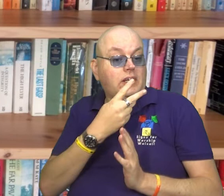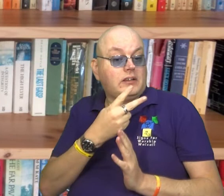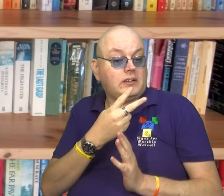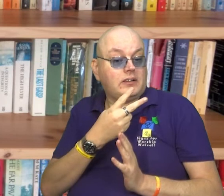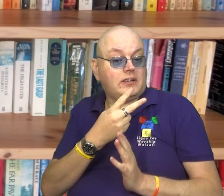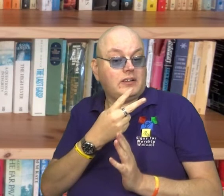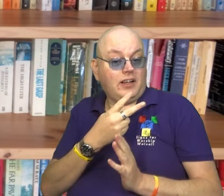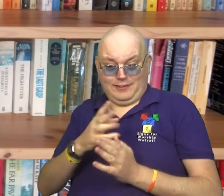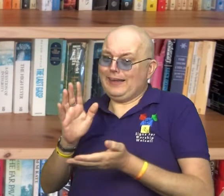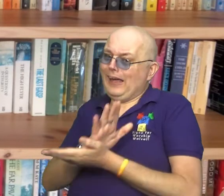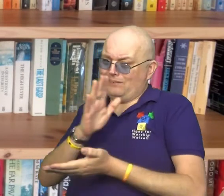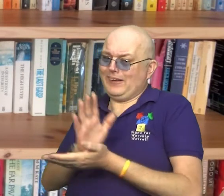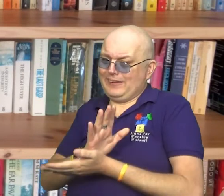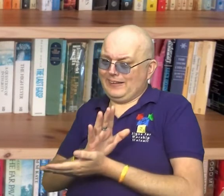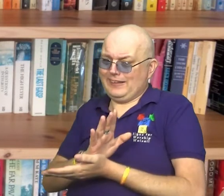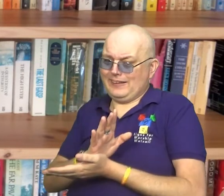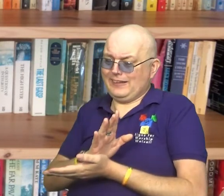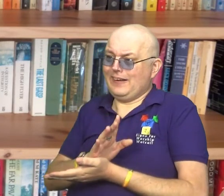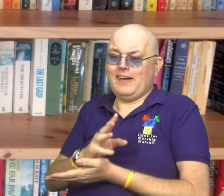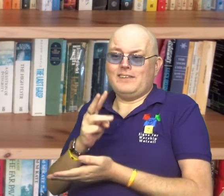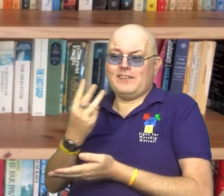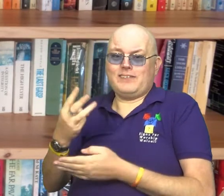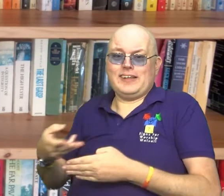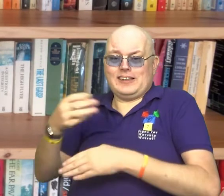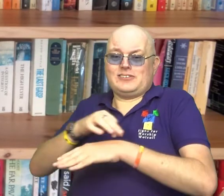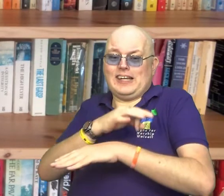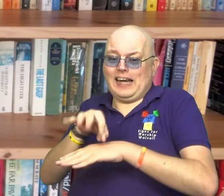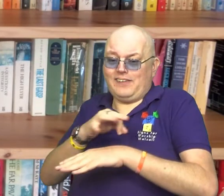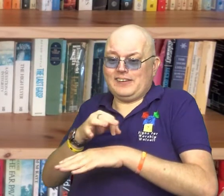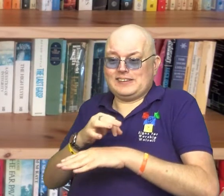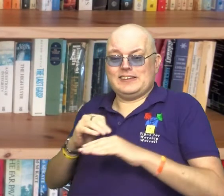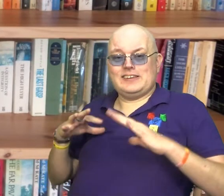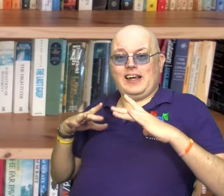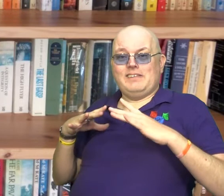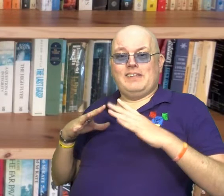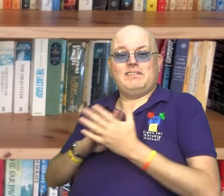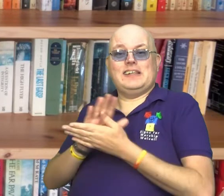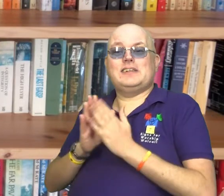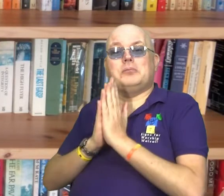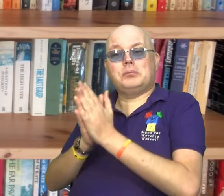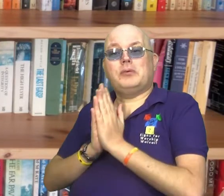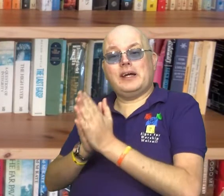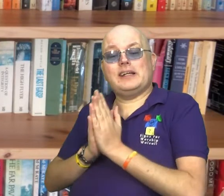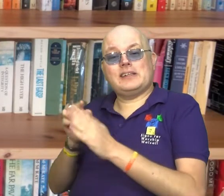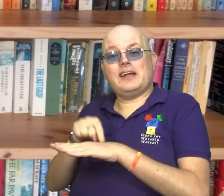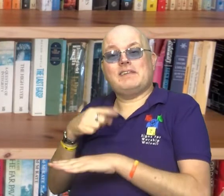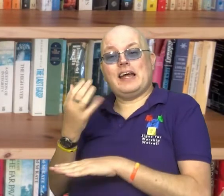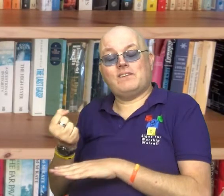And he was delighted with me. He's even given me three extra hours of my usual duties to spend extra time praying.